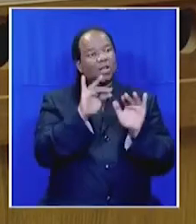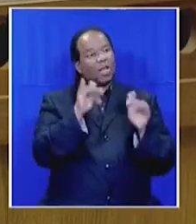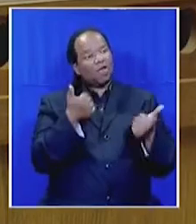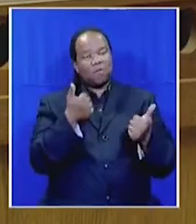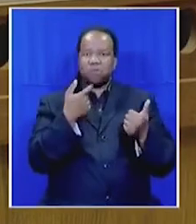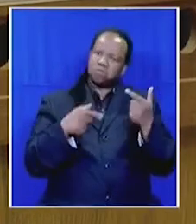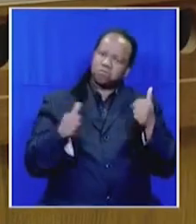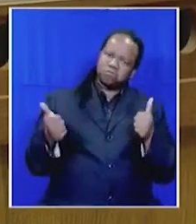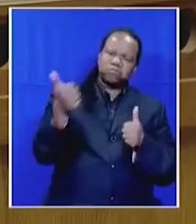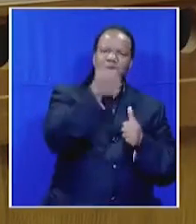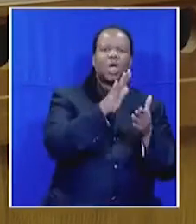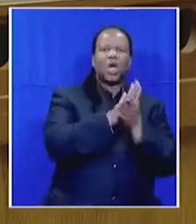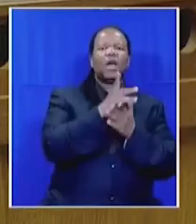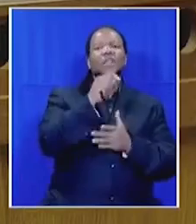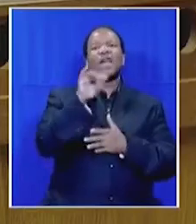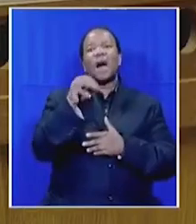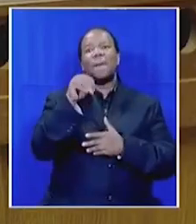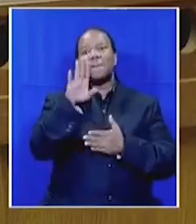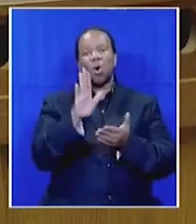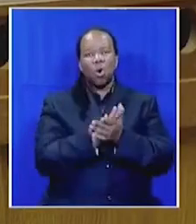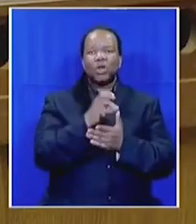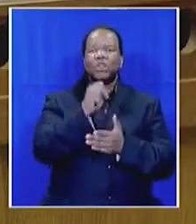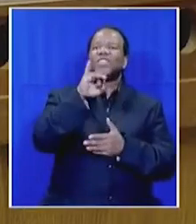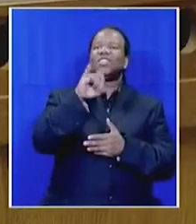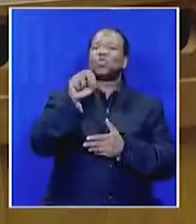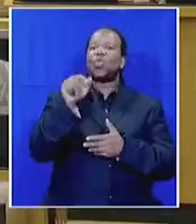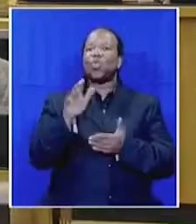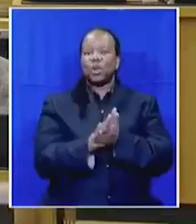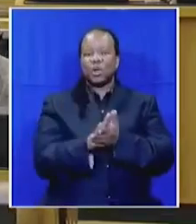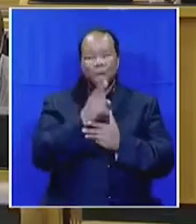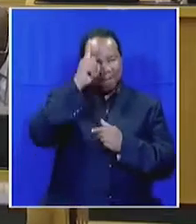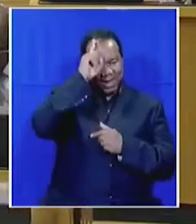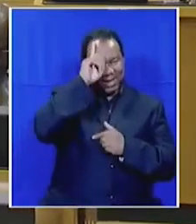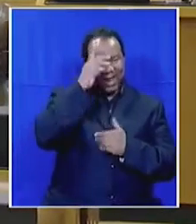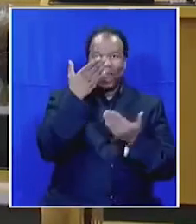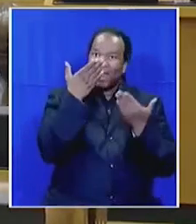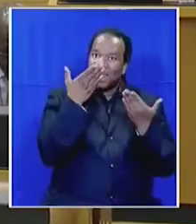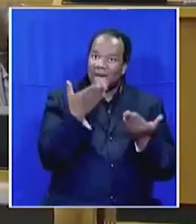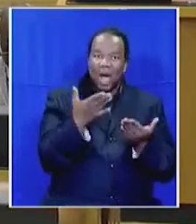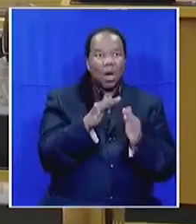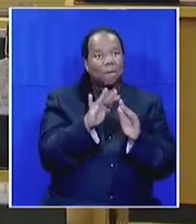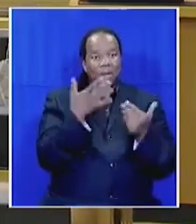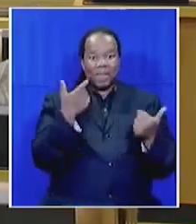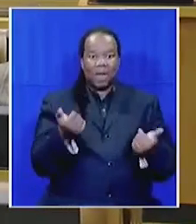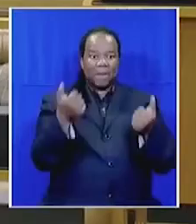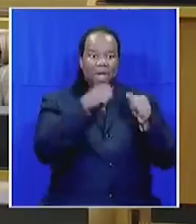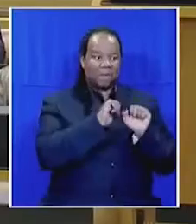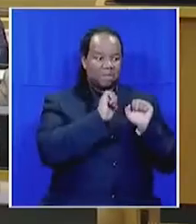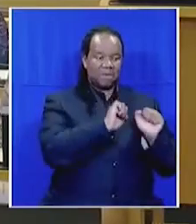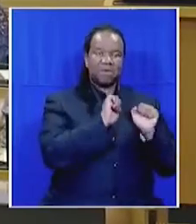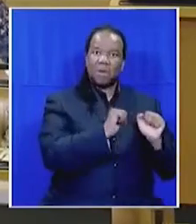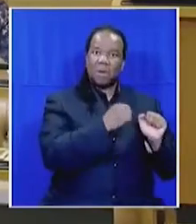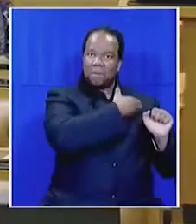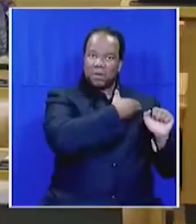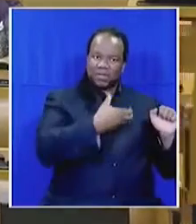Walter Sisulu, Nelson Mandela has been reduced to President Zuma? How can that be?